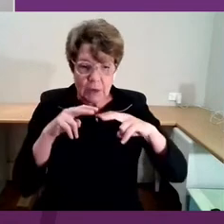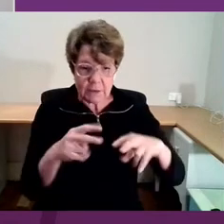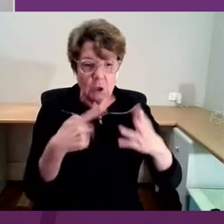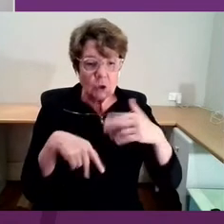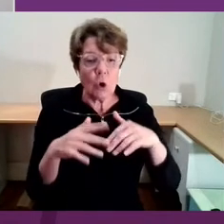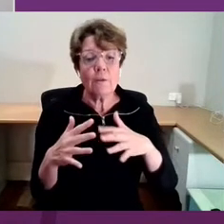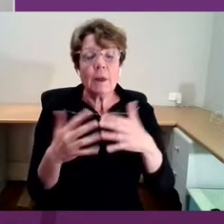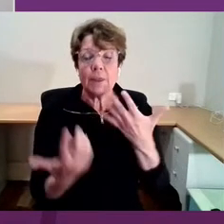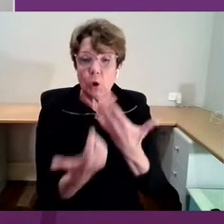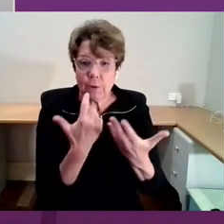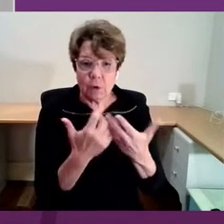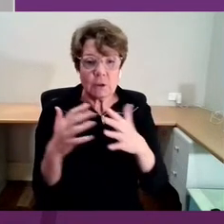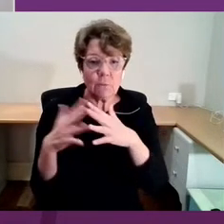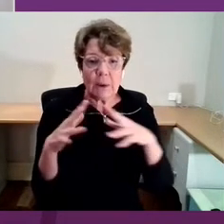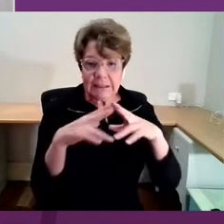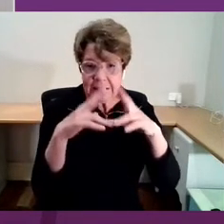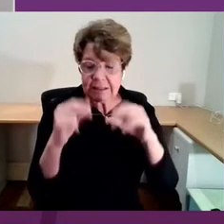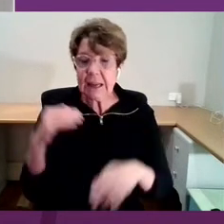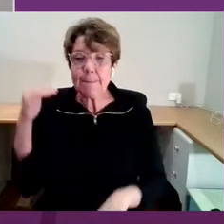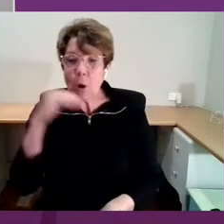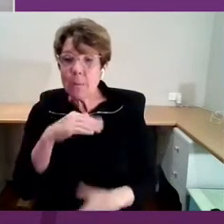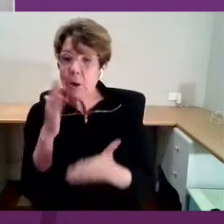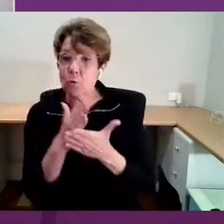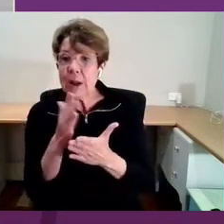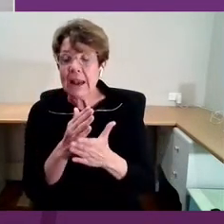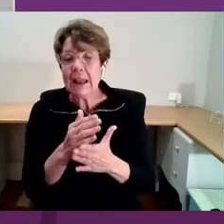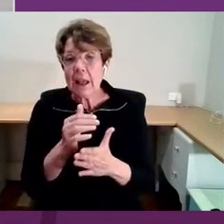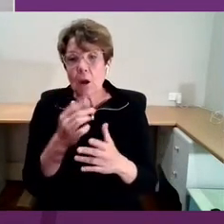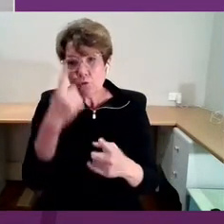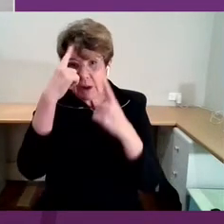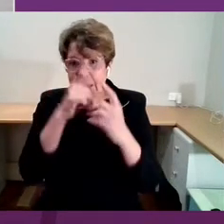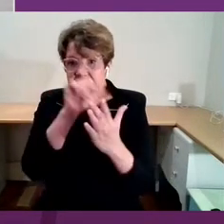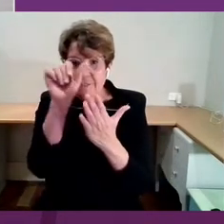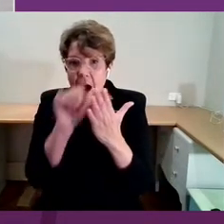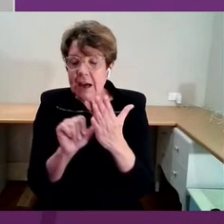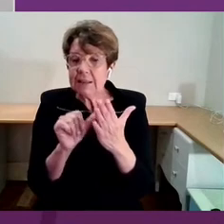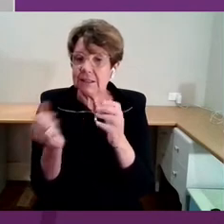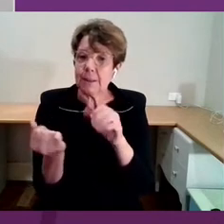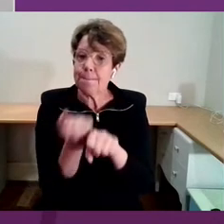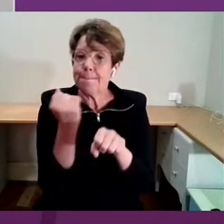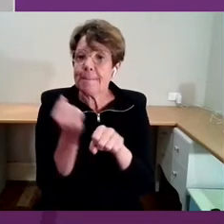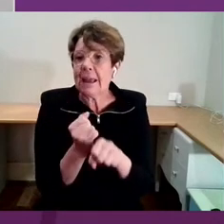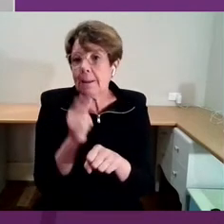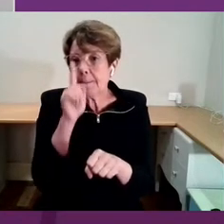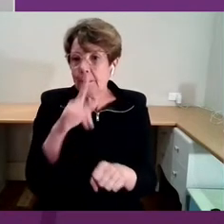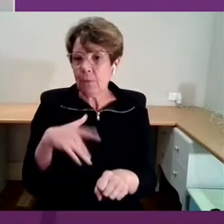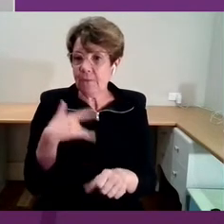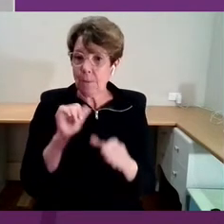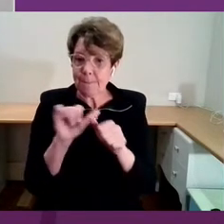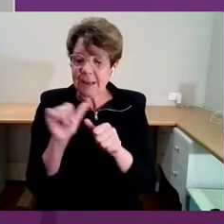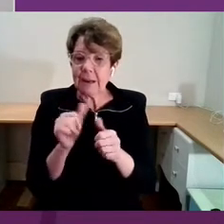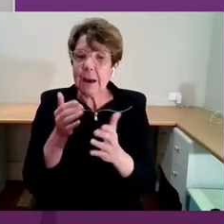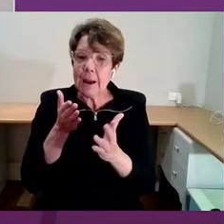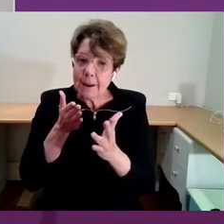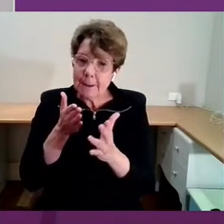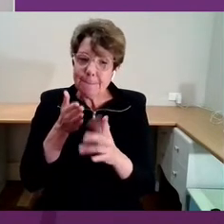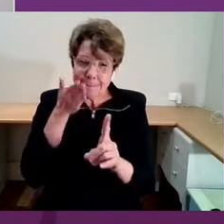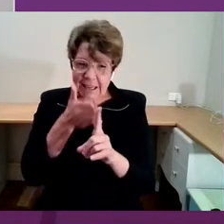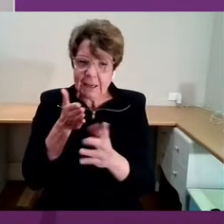creative art activity simply makes people feel better, especially during lockdown. More on that a little bit later.